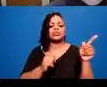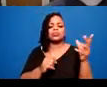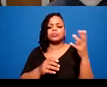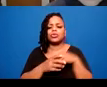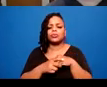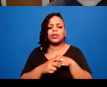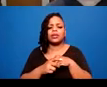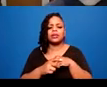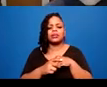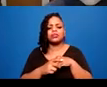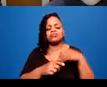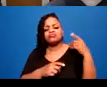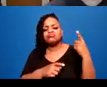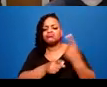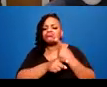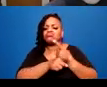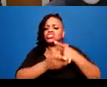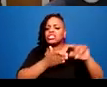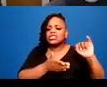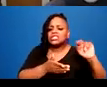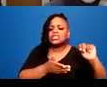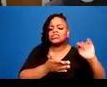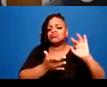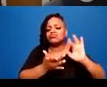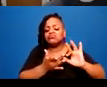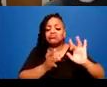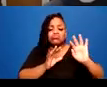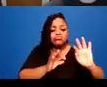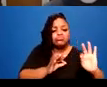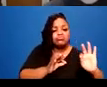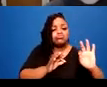to share, but also to be asked.